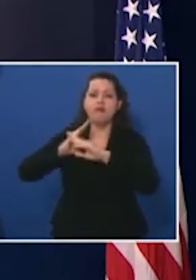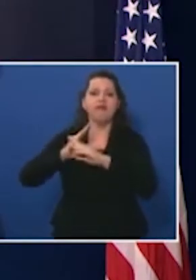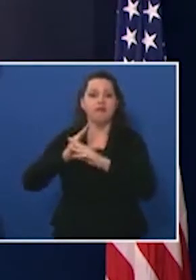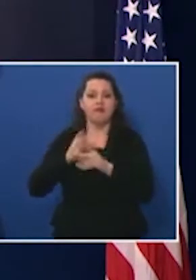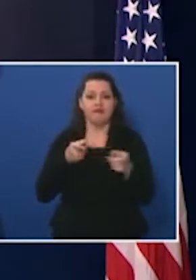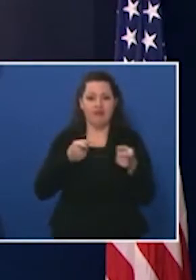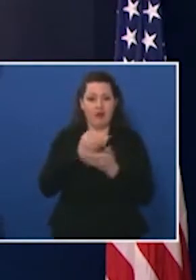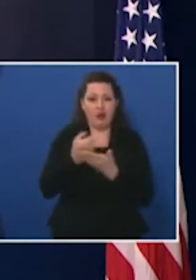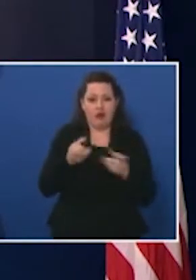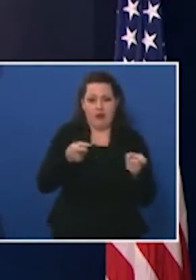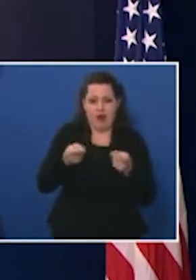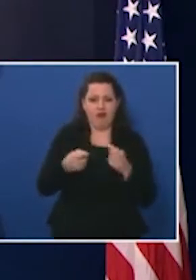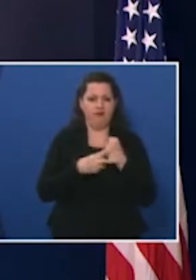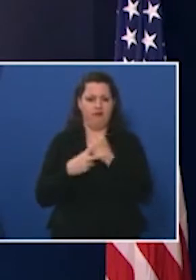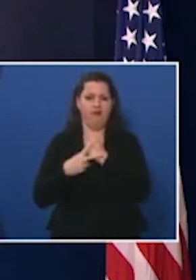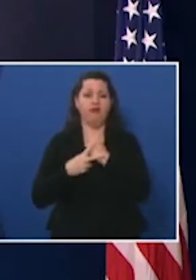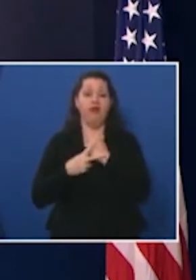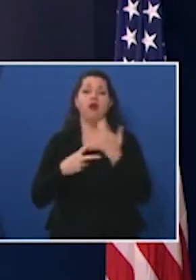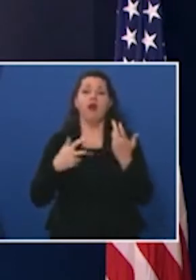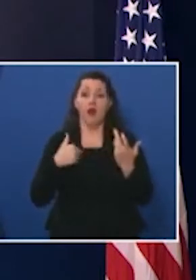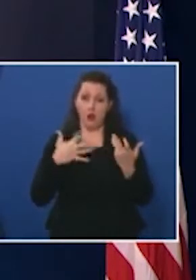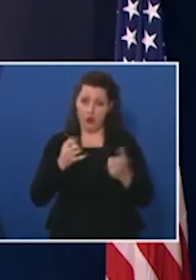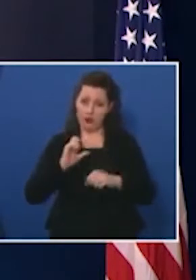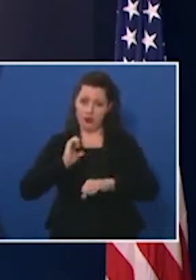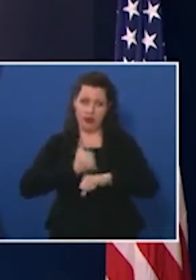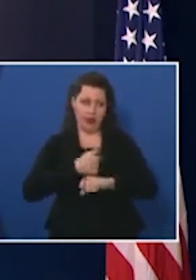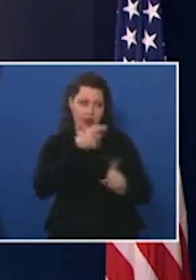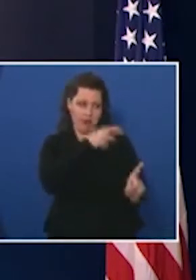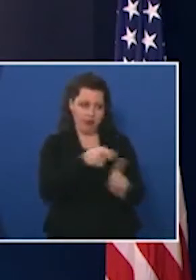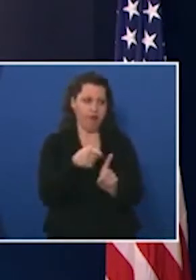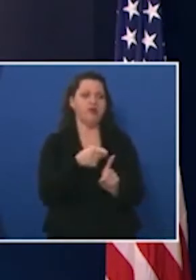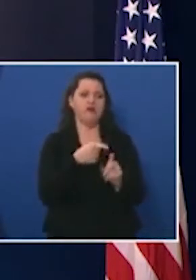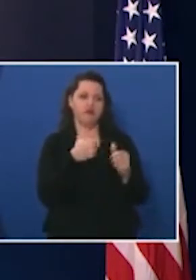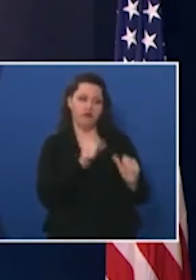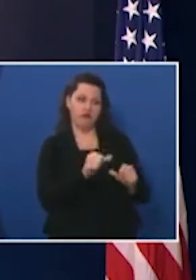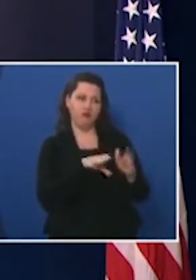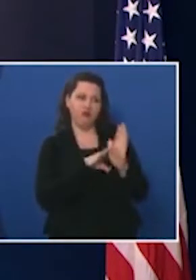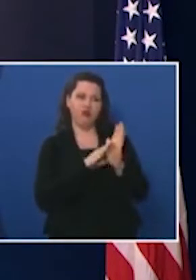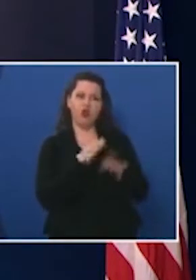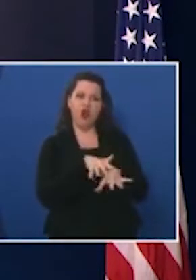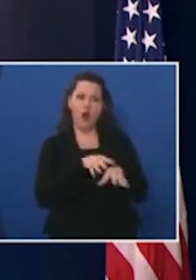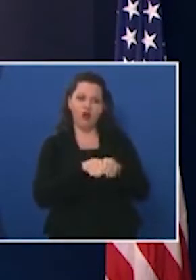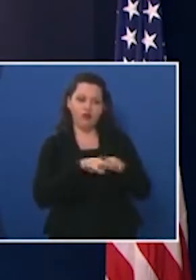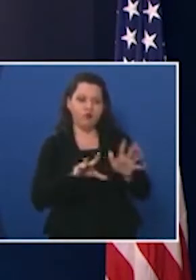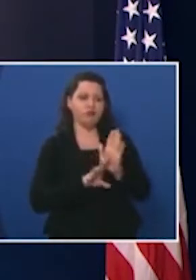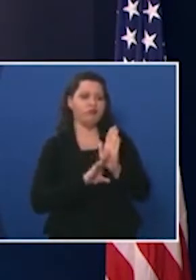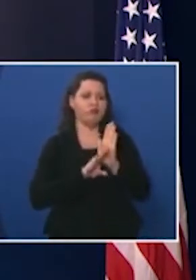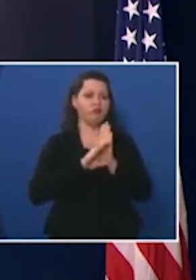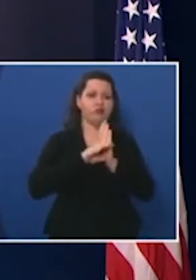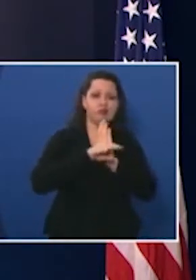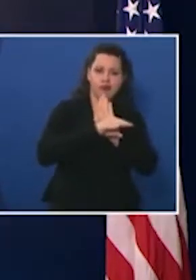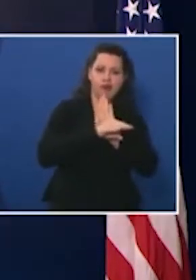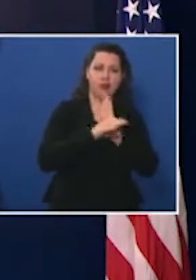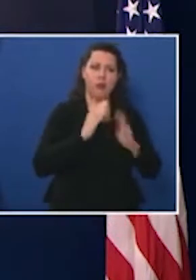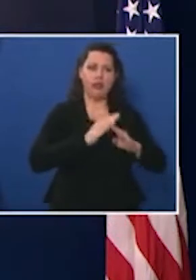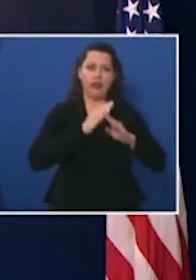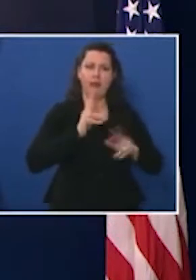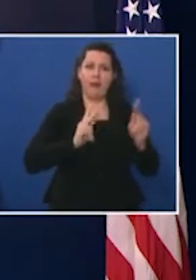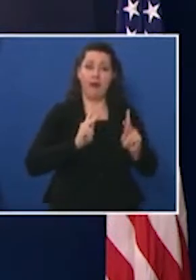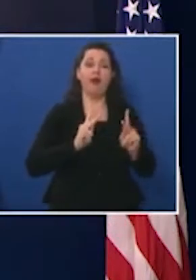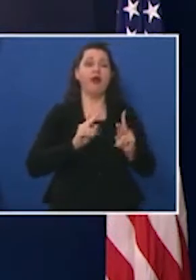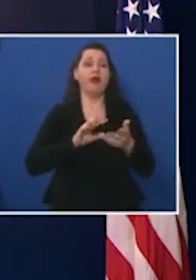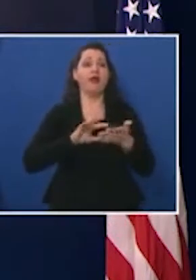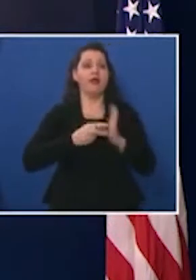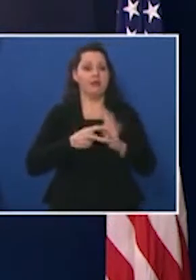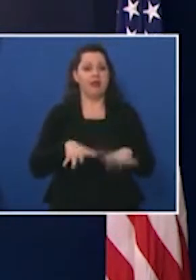put in place targeted mitigation efforts to slow the spread flatten the curve flatten the Iowans it gave us time to validate that our